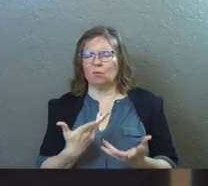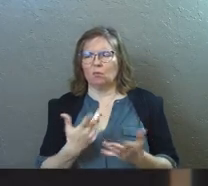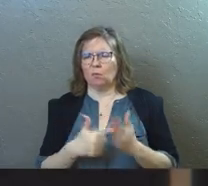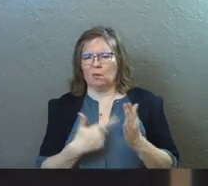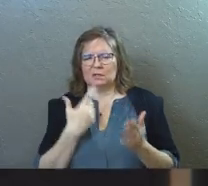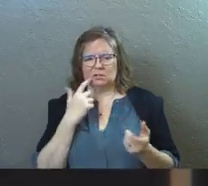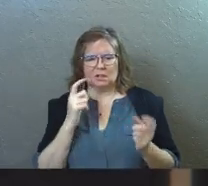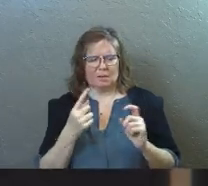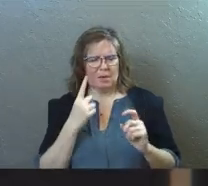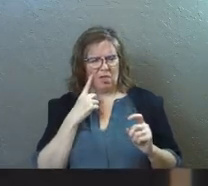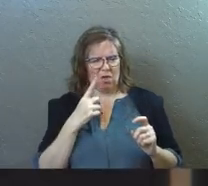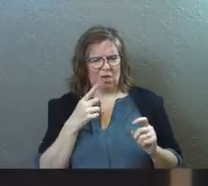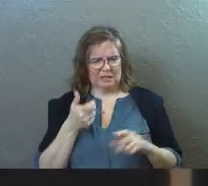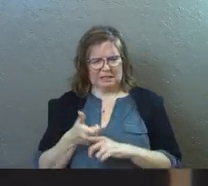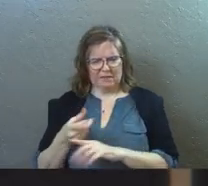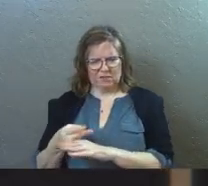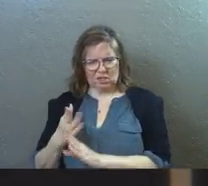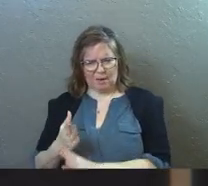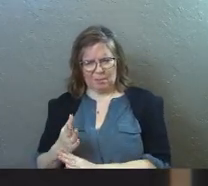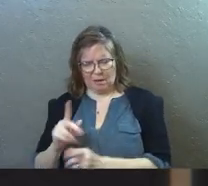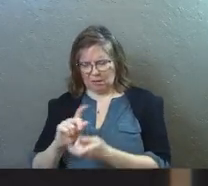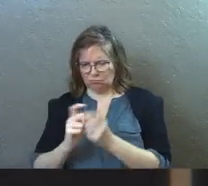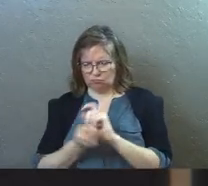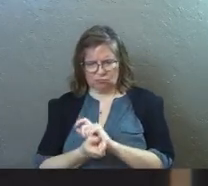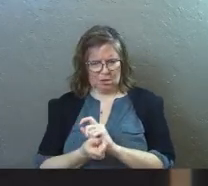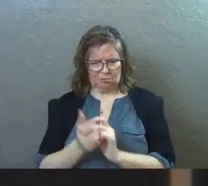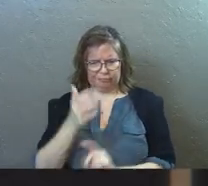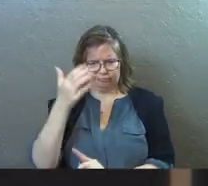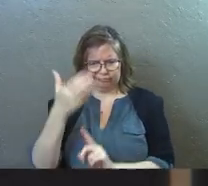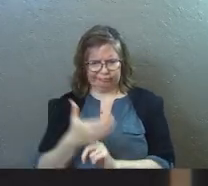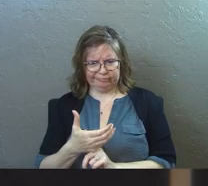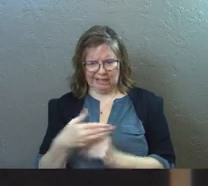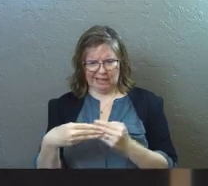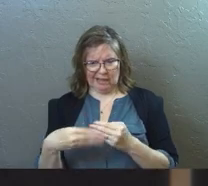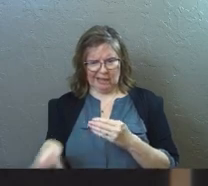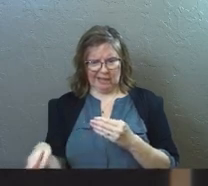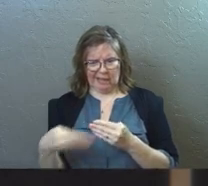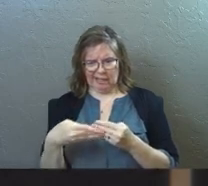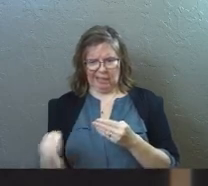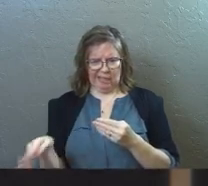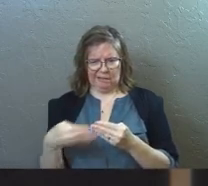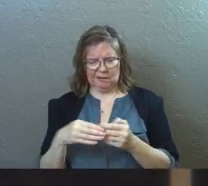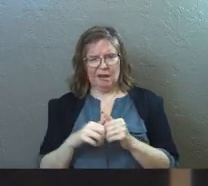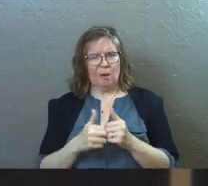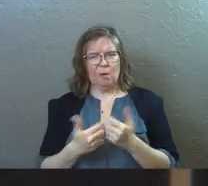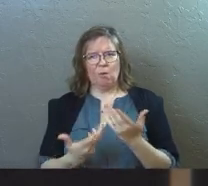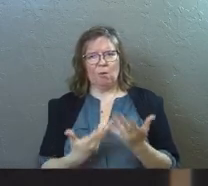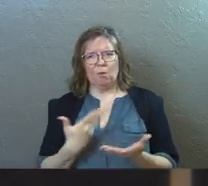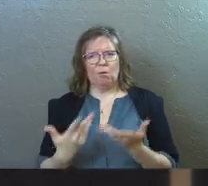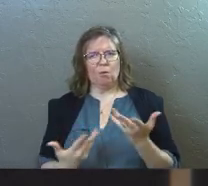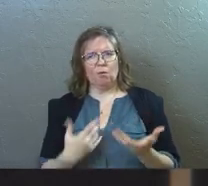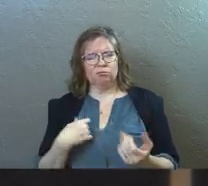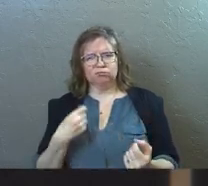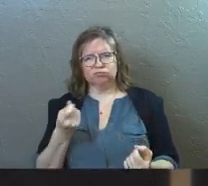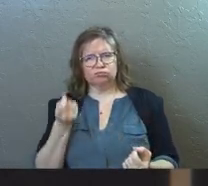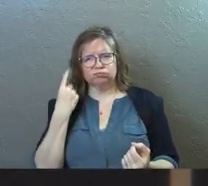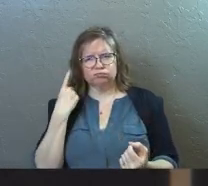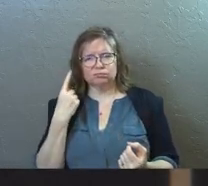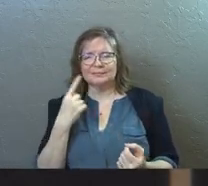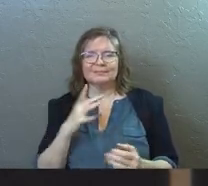Like what just happened? I thought he was the shepherd and now all of a sudden he's like a wood swinging gate. How is Jesus a wood swinging gate?